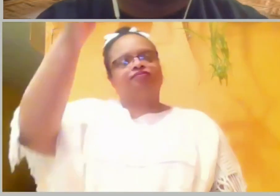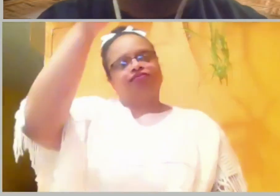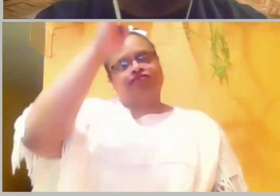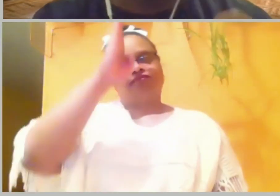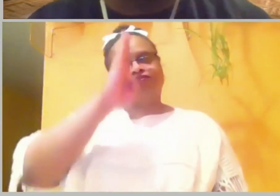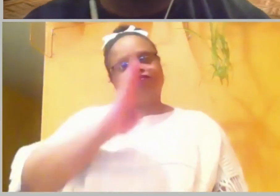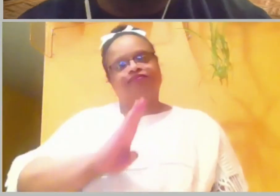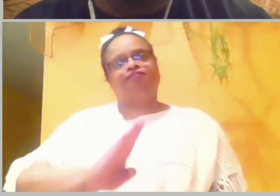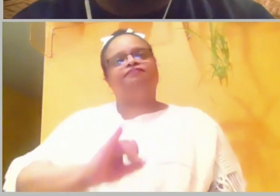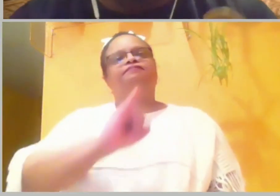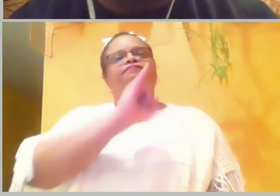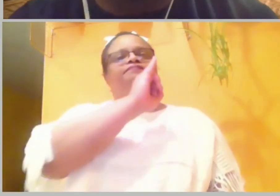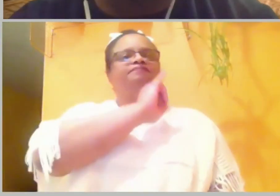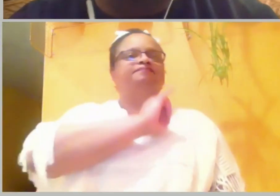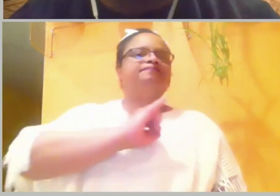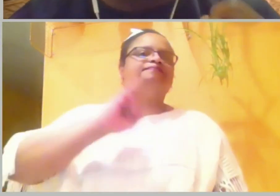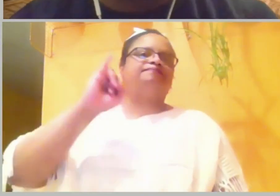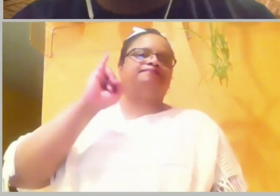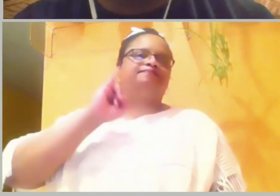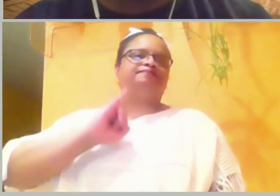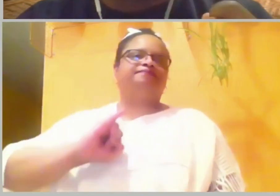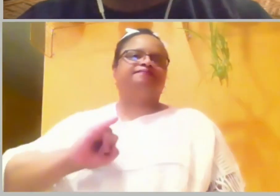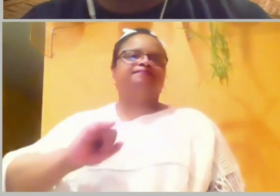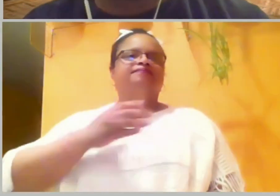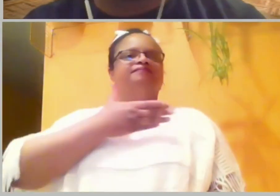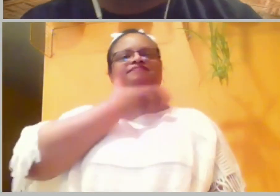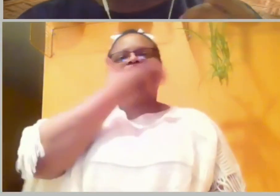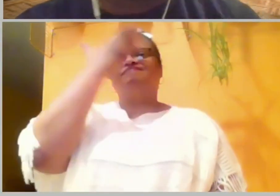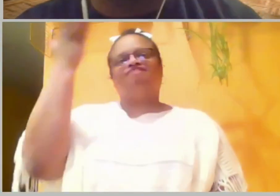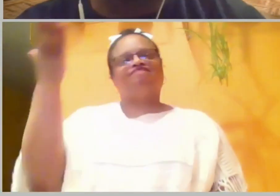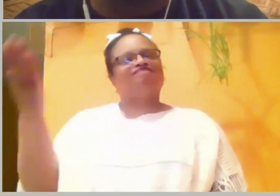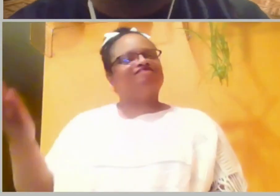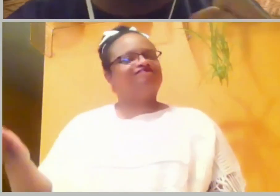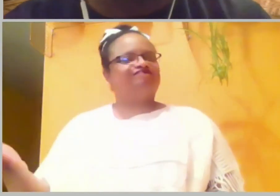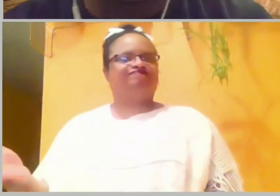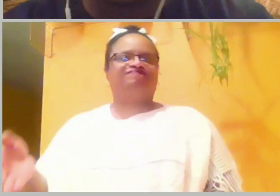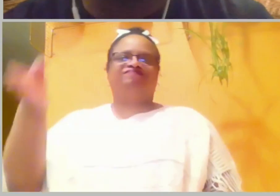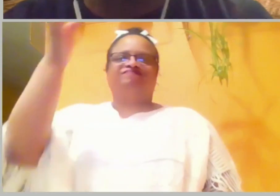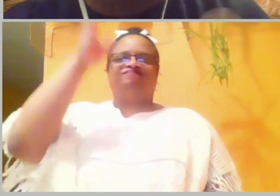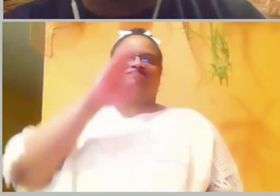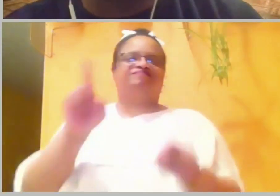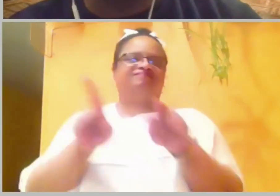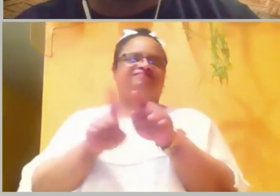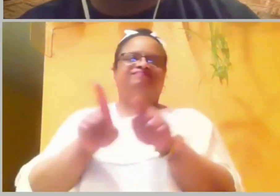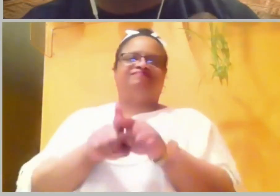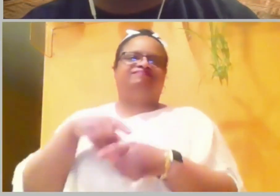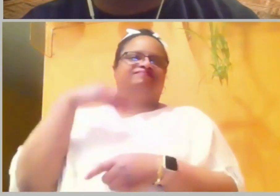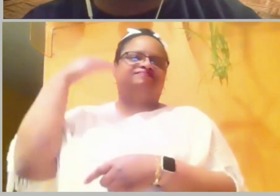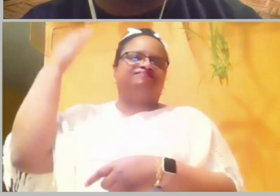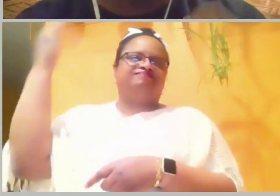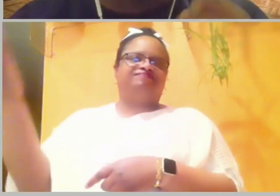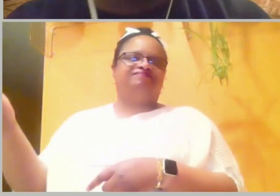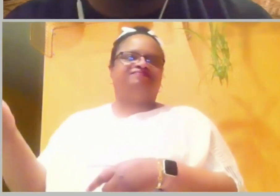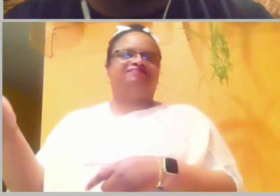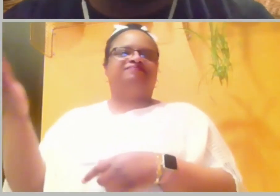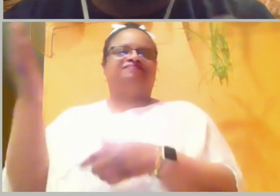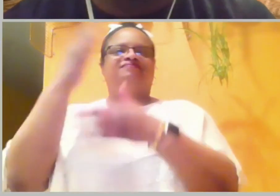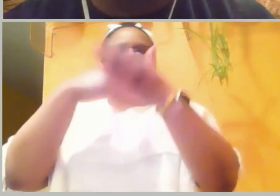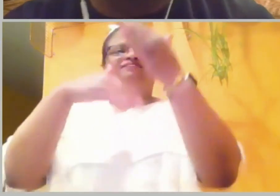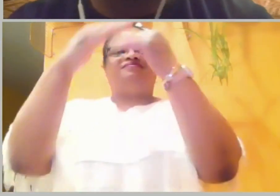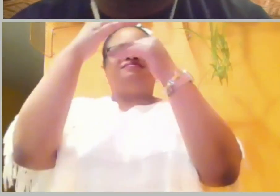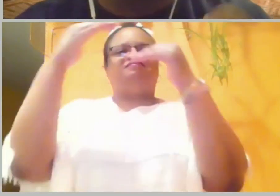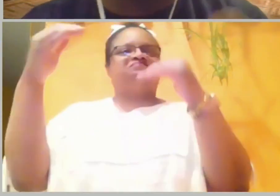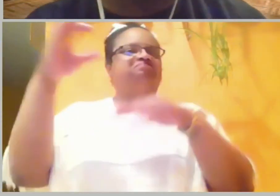O Lord, God of Israel, there's no God like you in